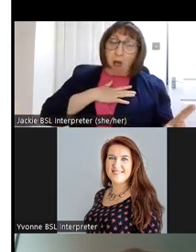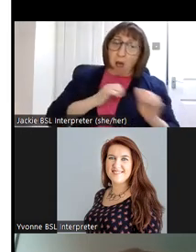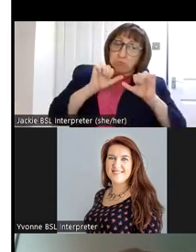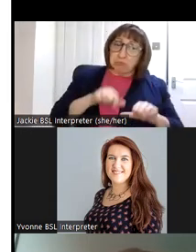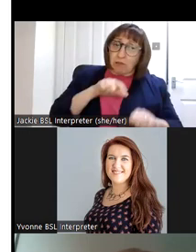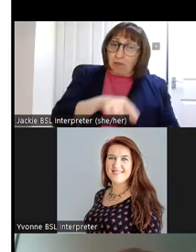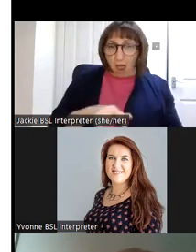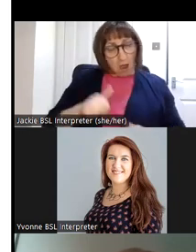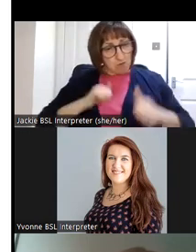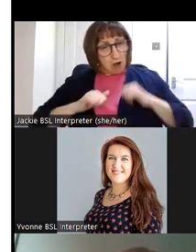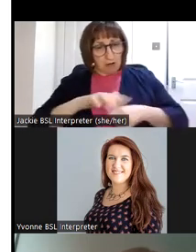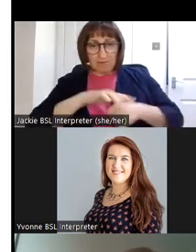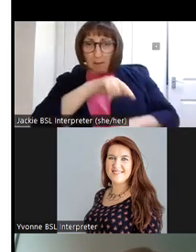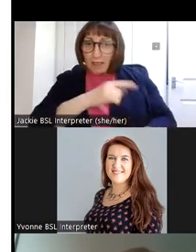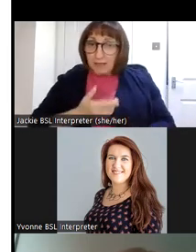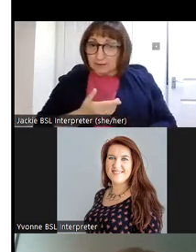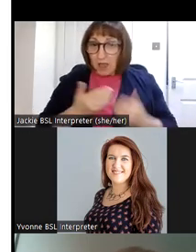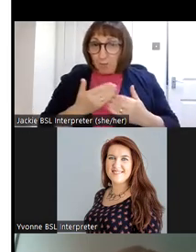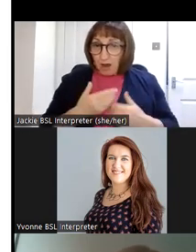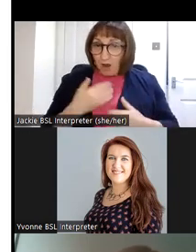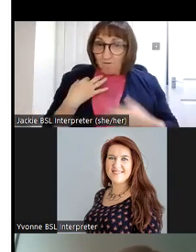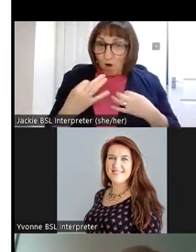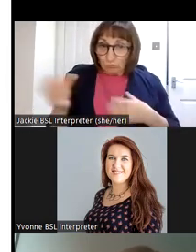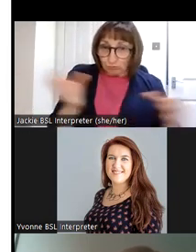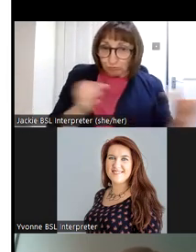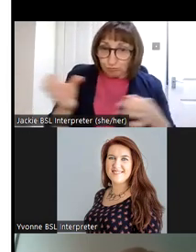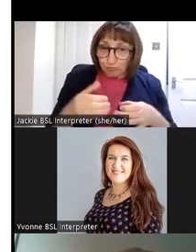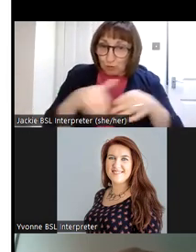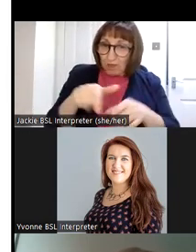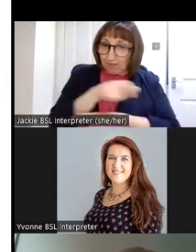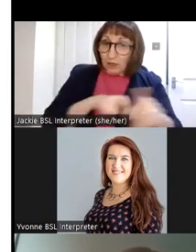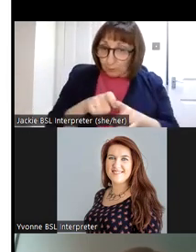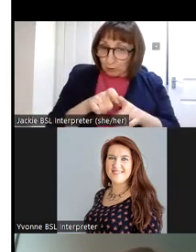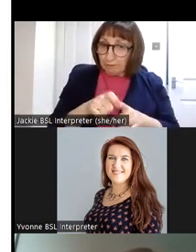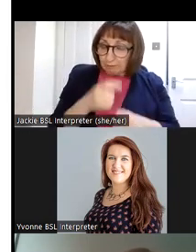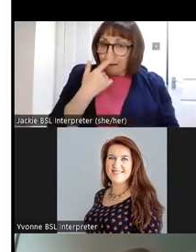pride of place and further voluntary services within the communities